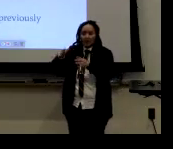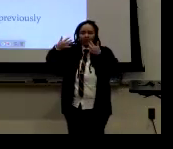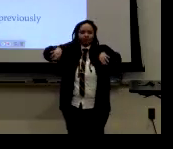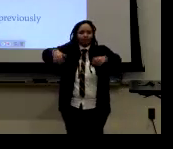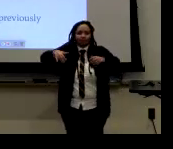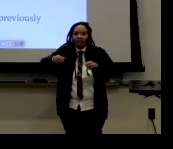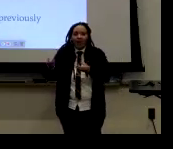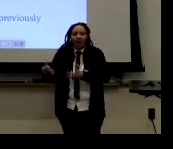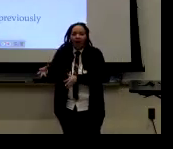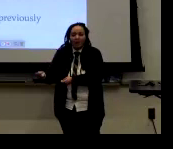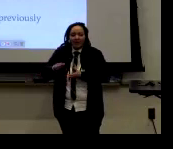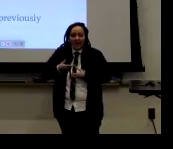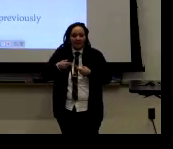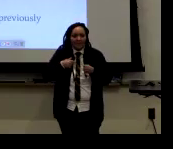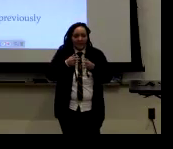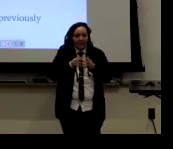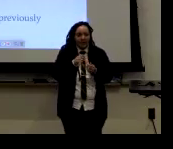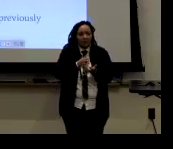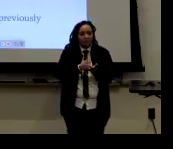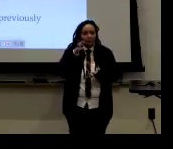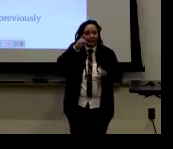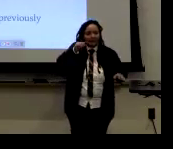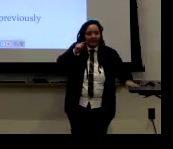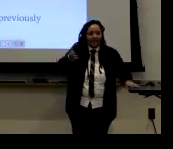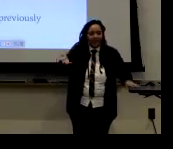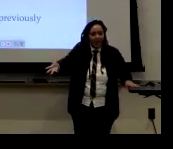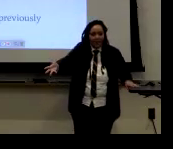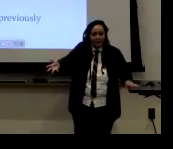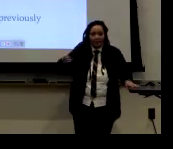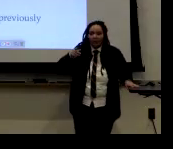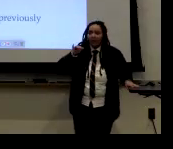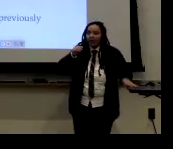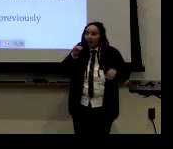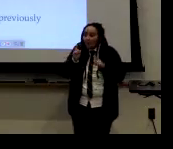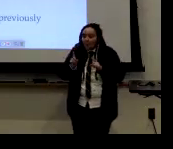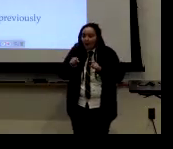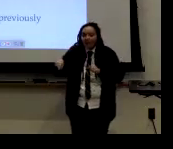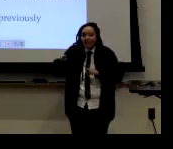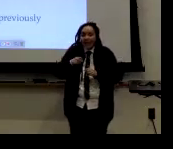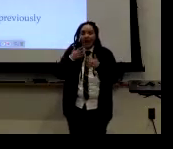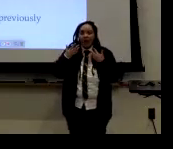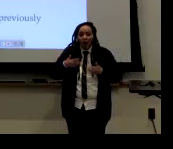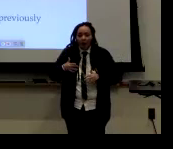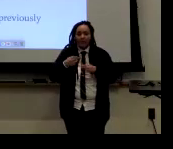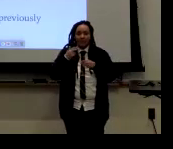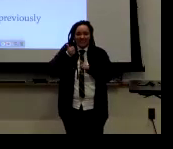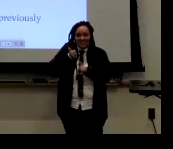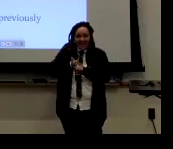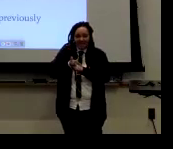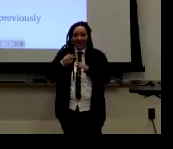So that internet source already gave me rich data. Right there from those simple things.